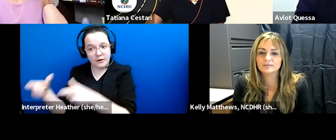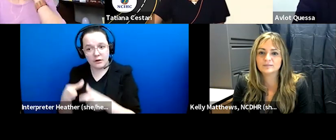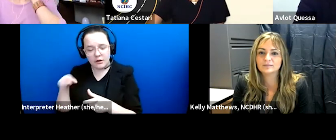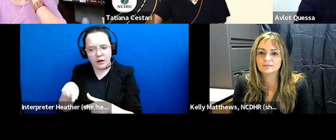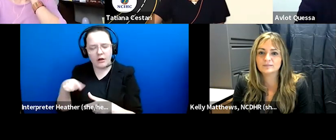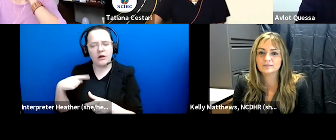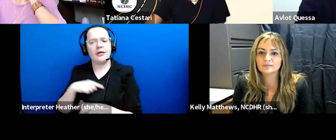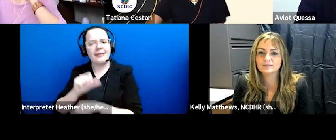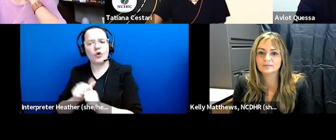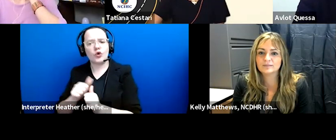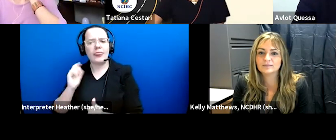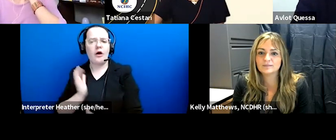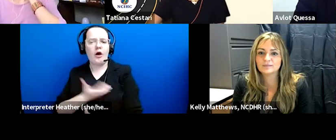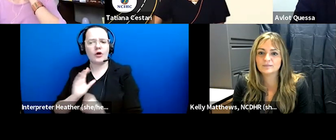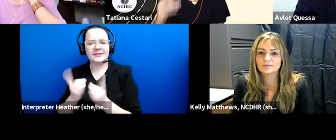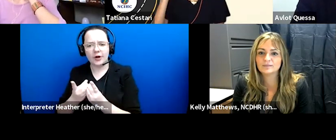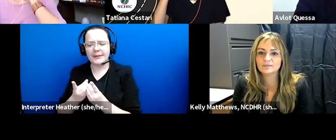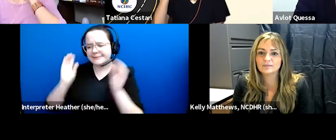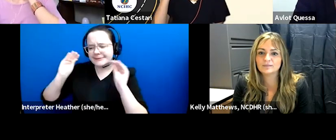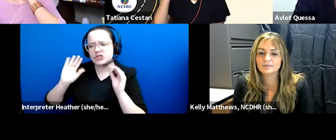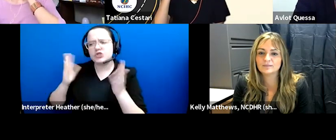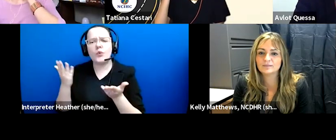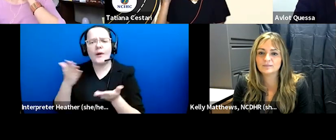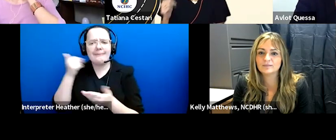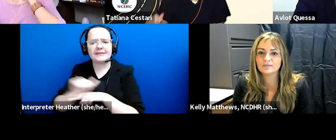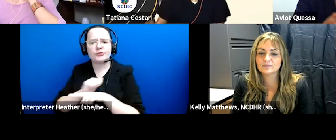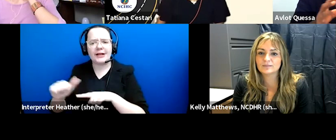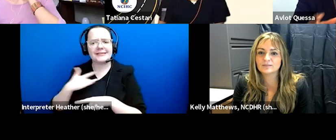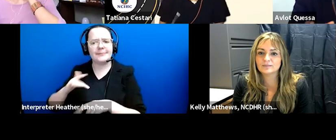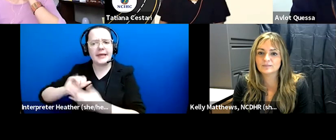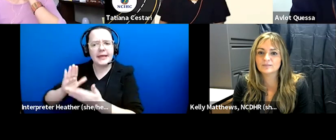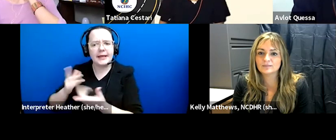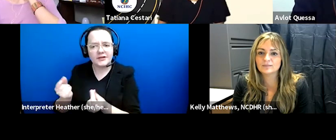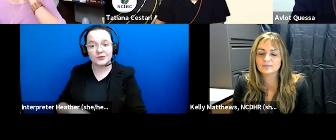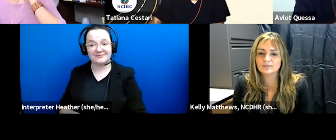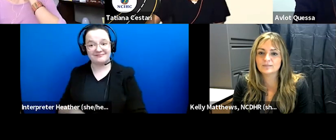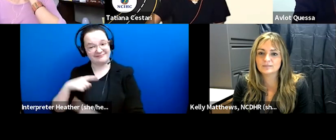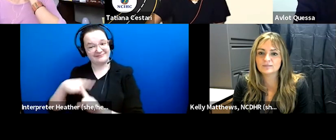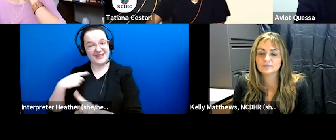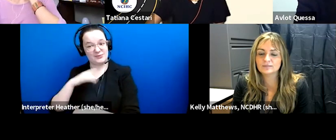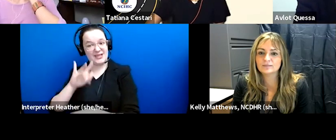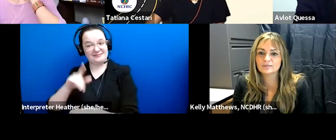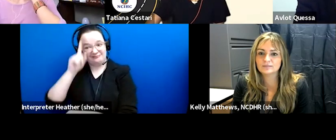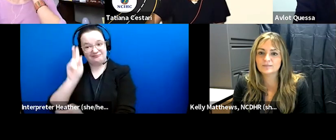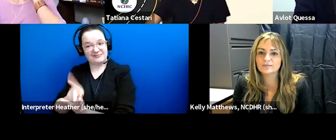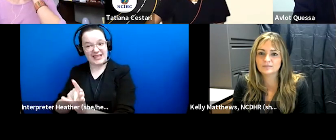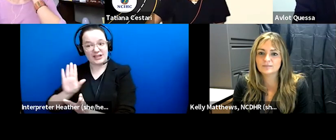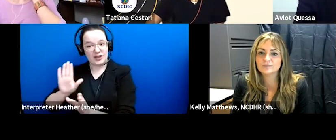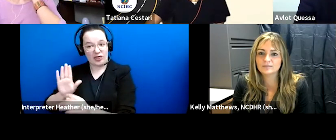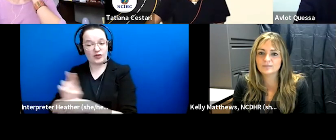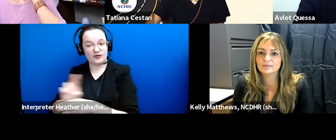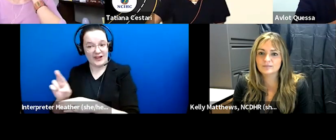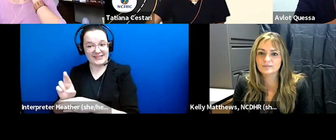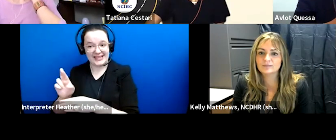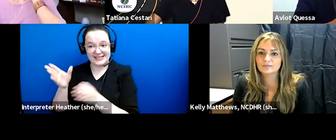with our department on best practices we also touch psychiatry uh residents on how to work